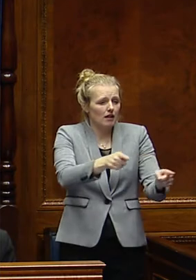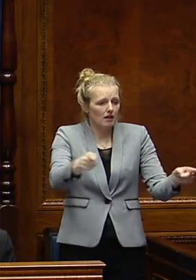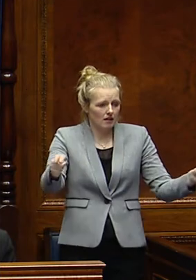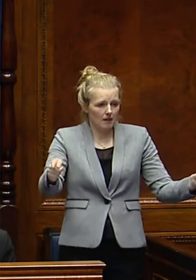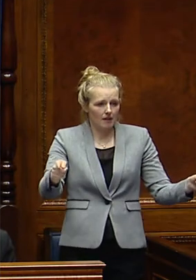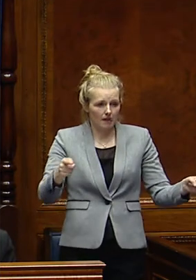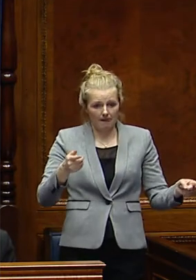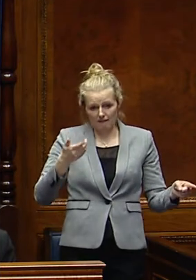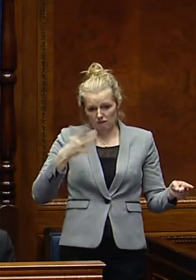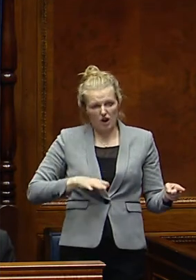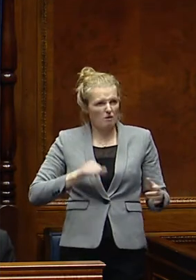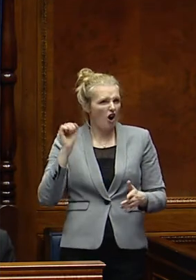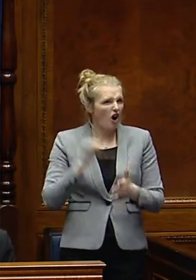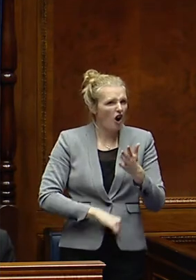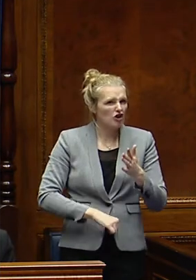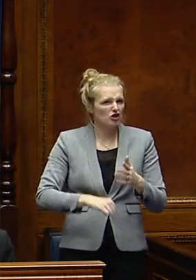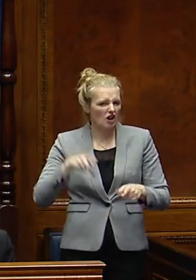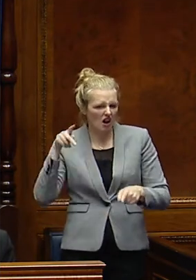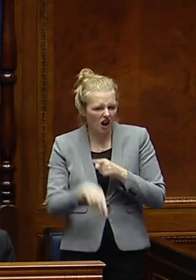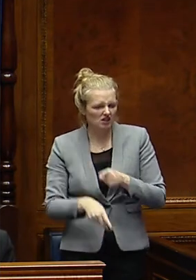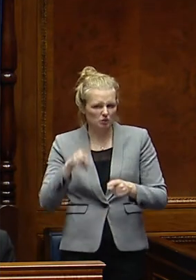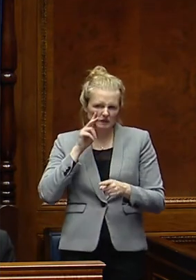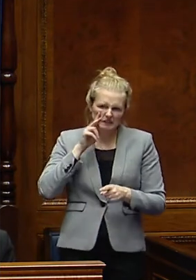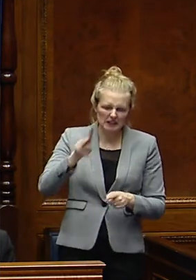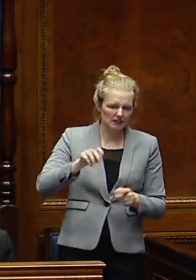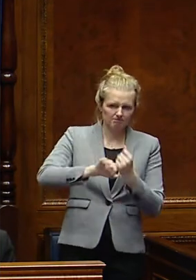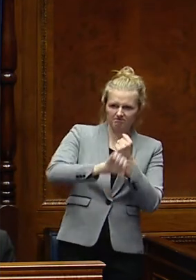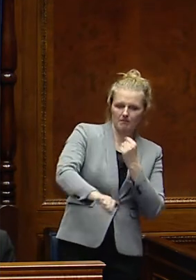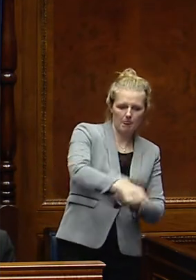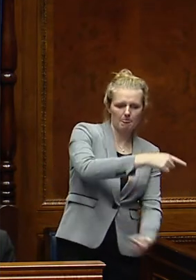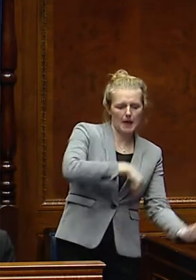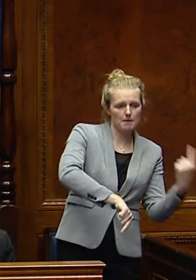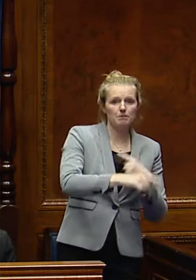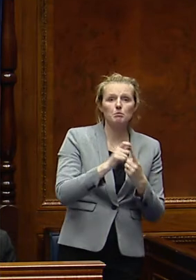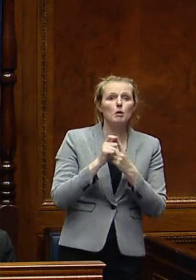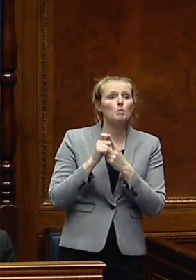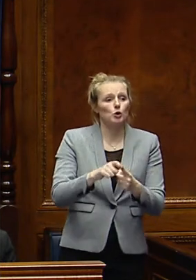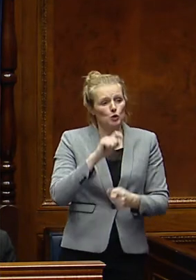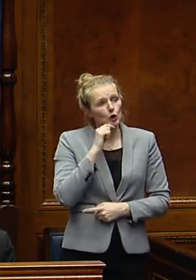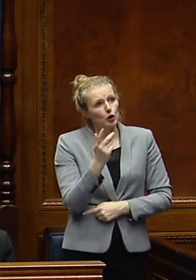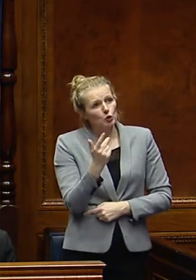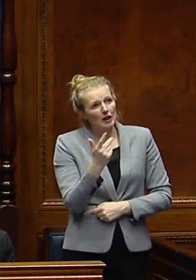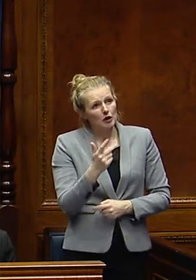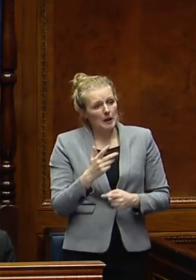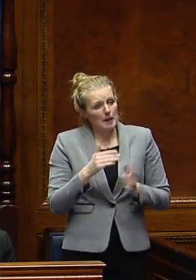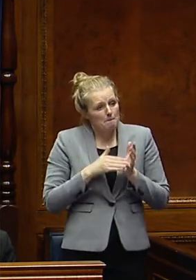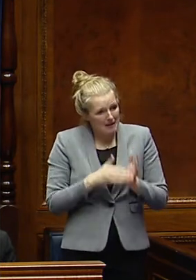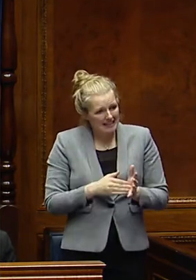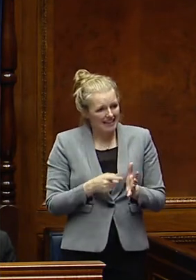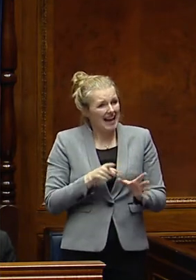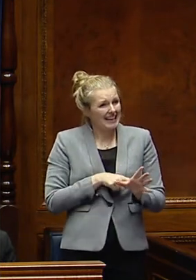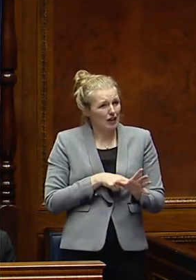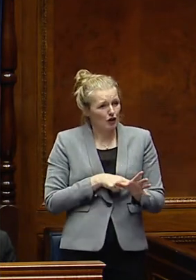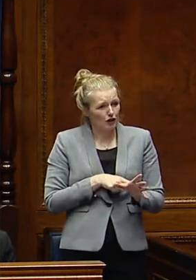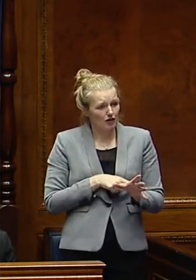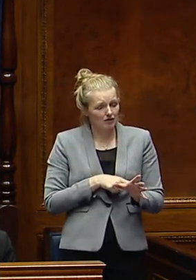from the harsh welfare cuts that we have seen. This proposal will cost £23 million per annum. Indeed,